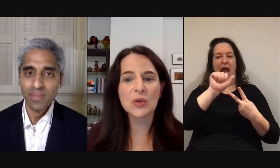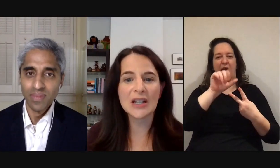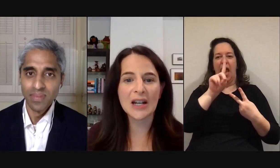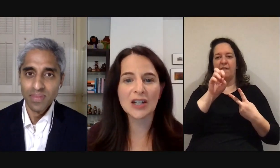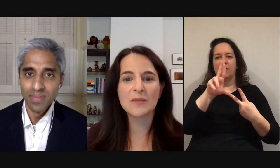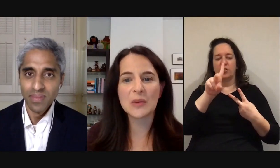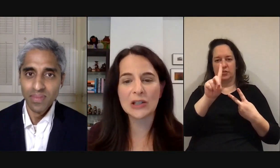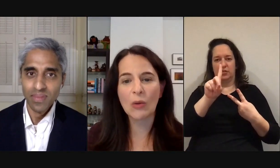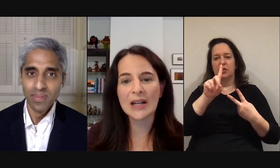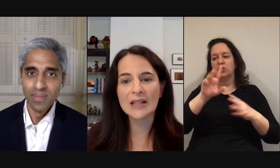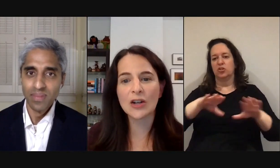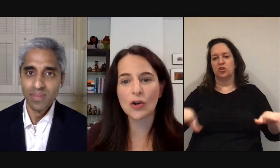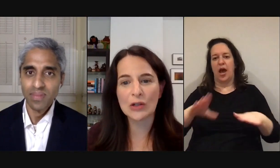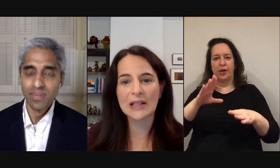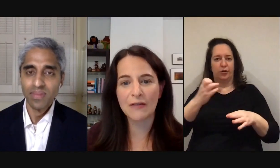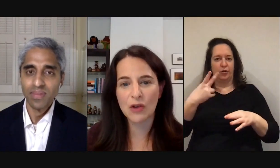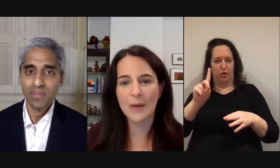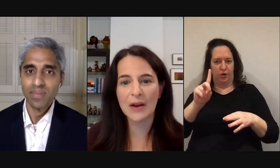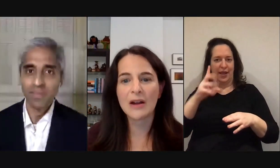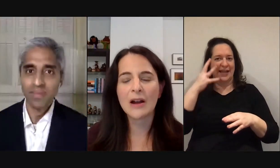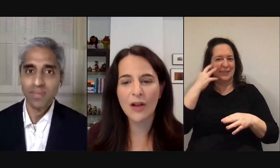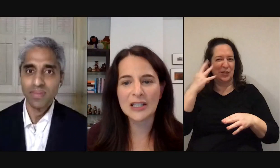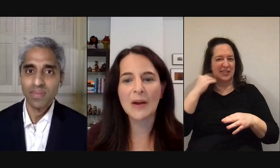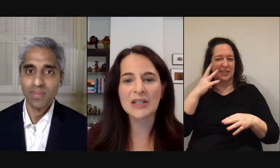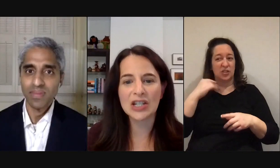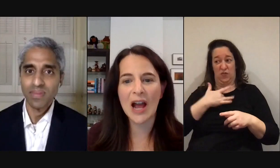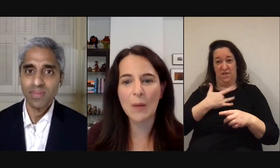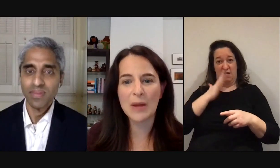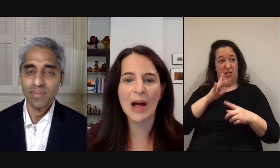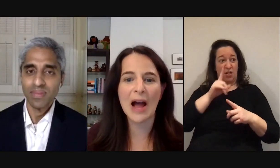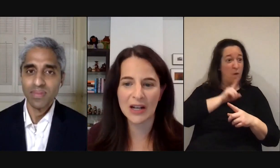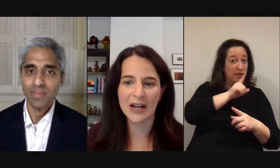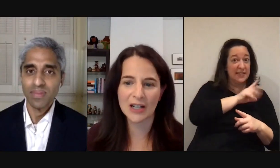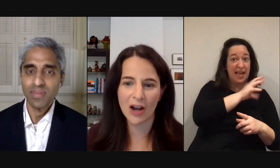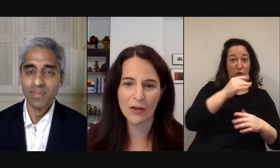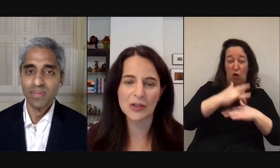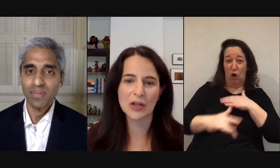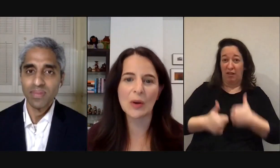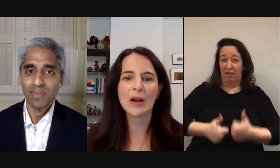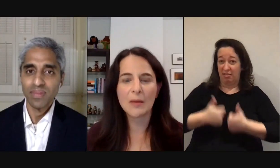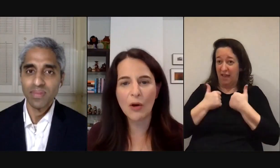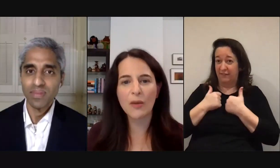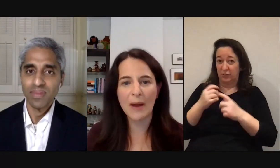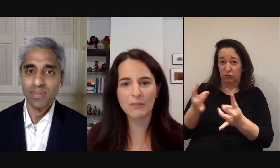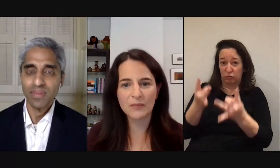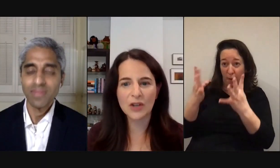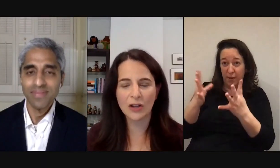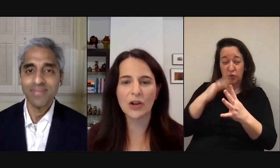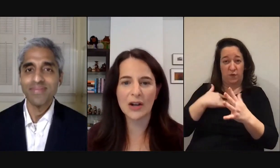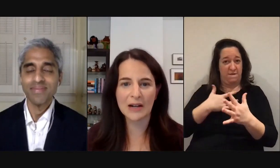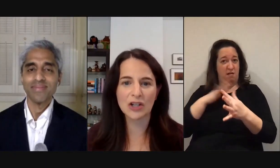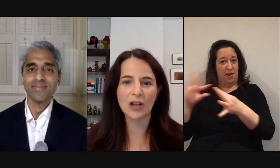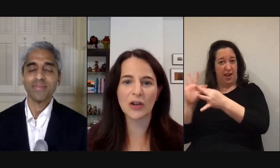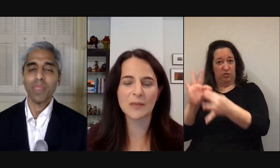do you see a connection between loneliness and early life trauma thoughts about teaching how people how to connect to others so both about